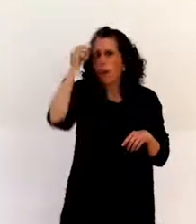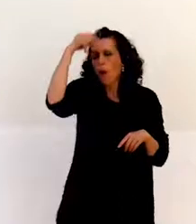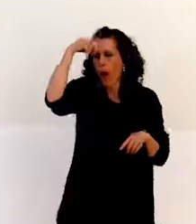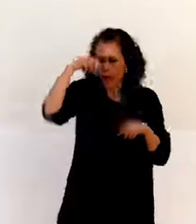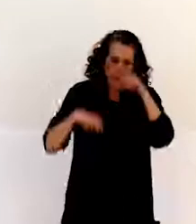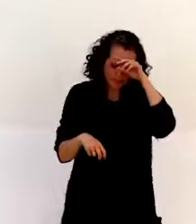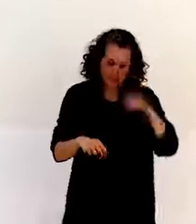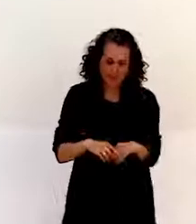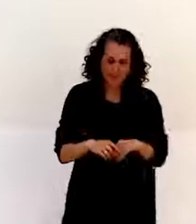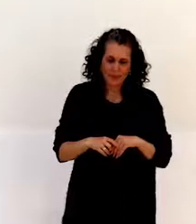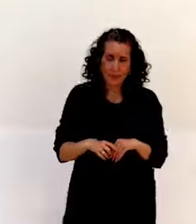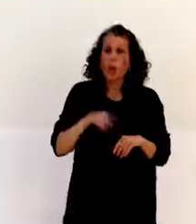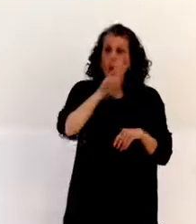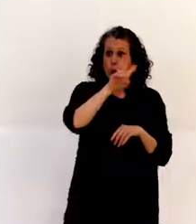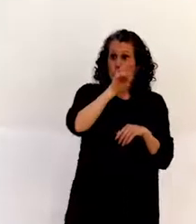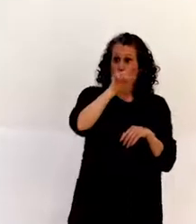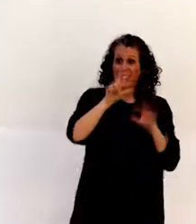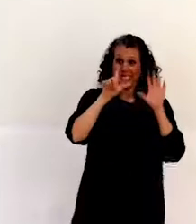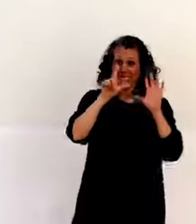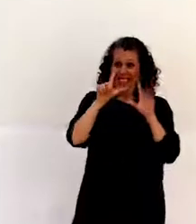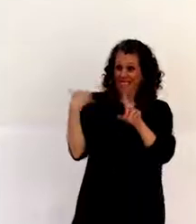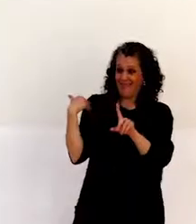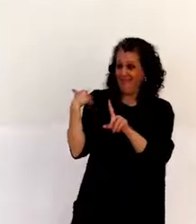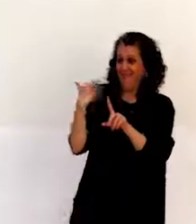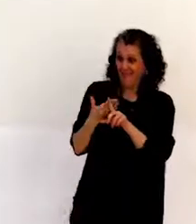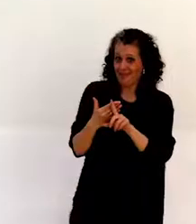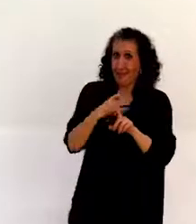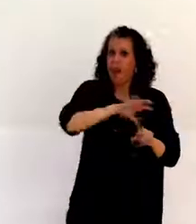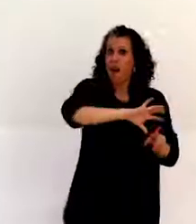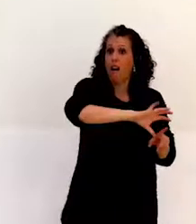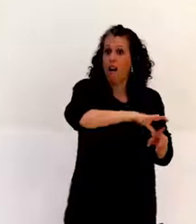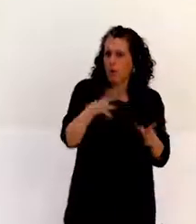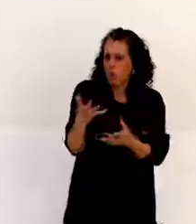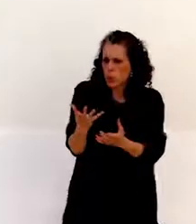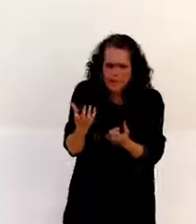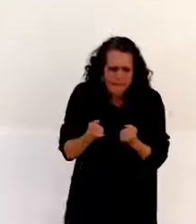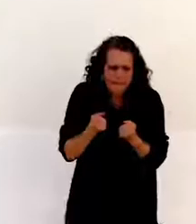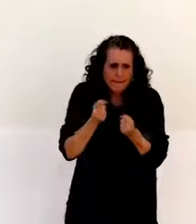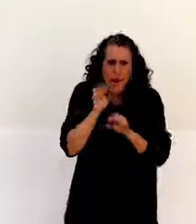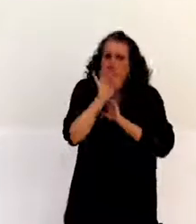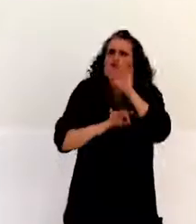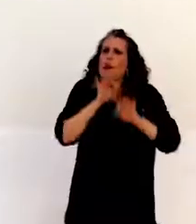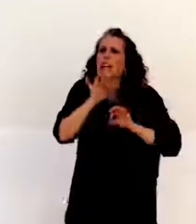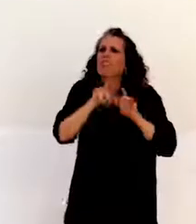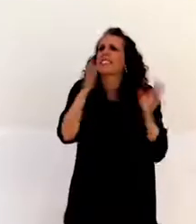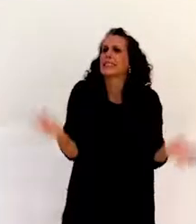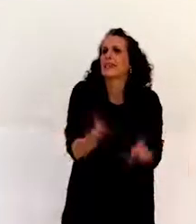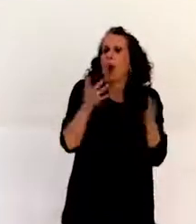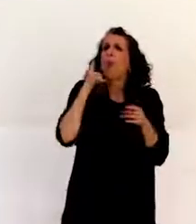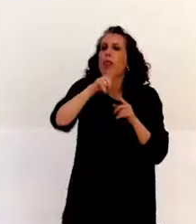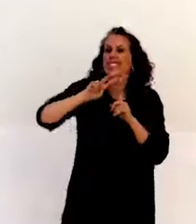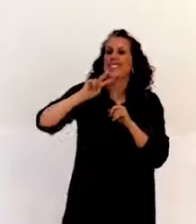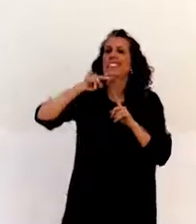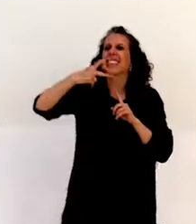2017, there were 21 state parties have received questions under simplified procedure for the second